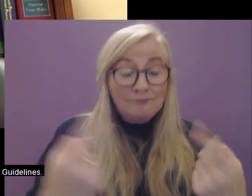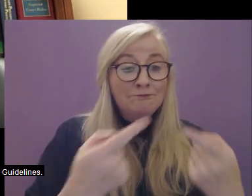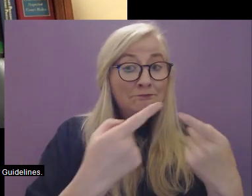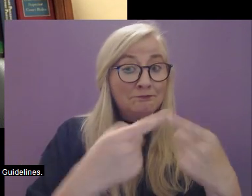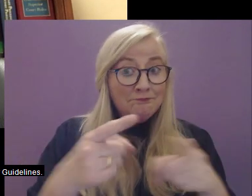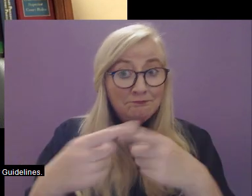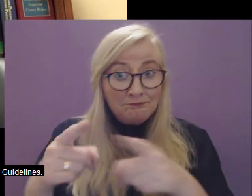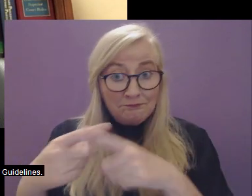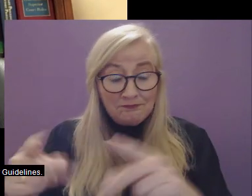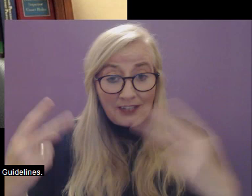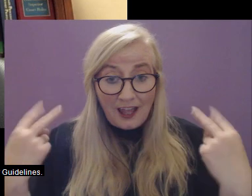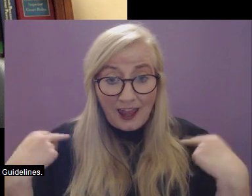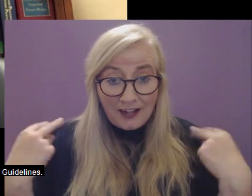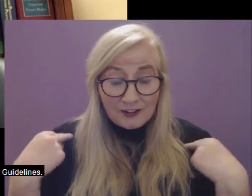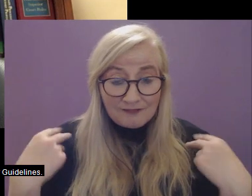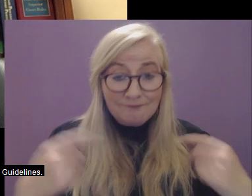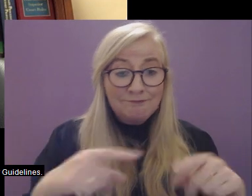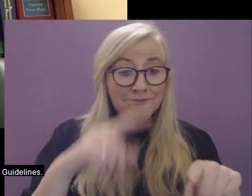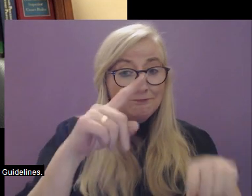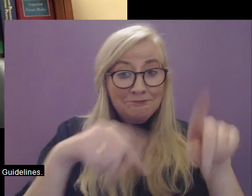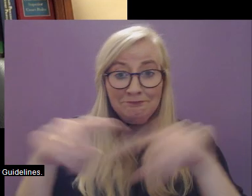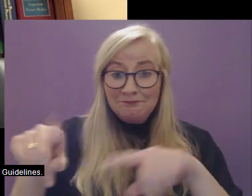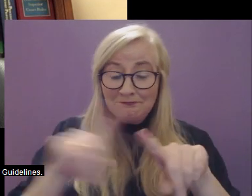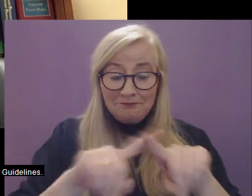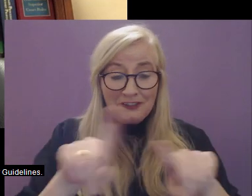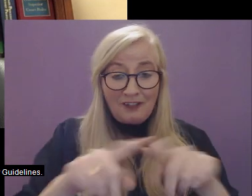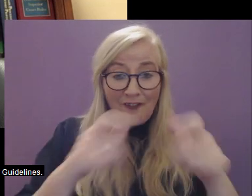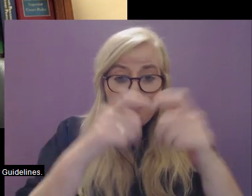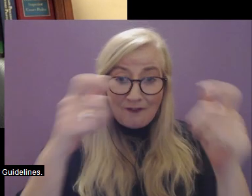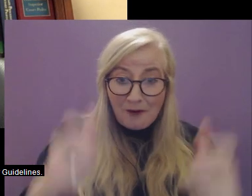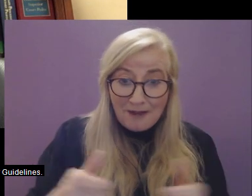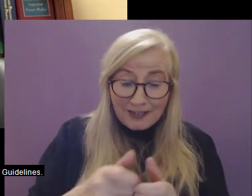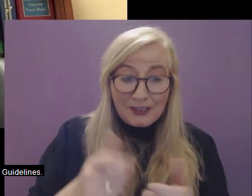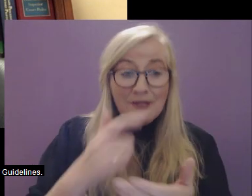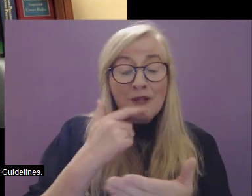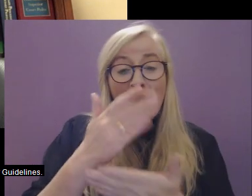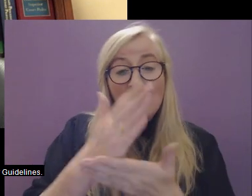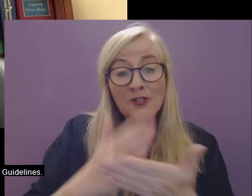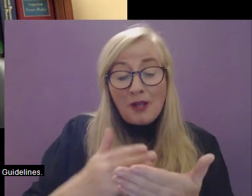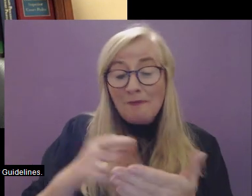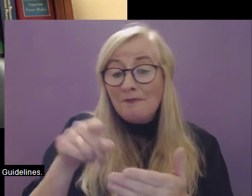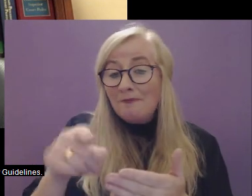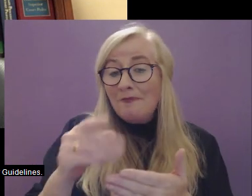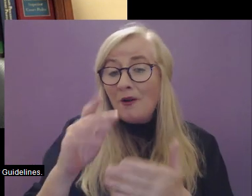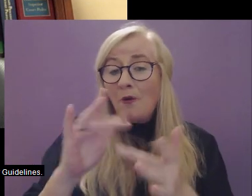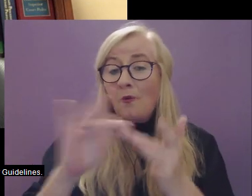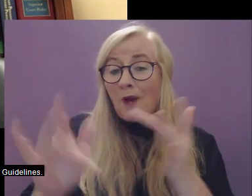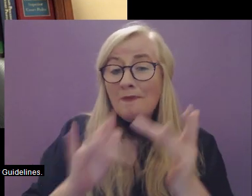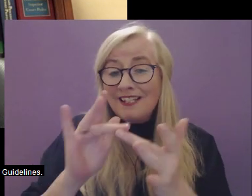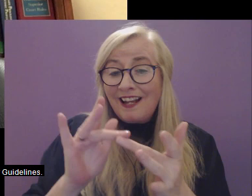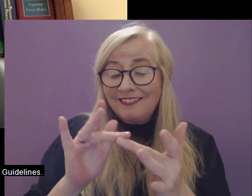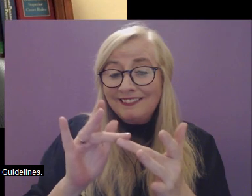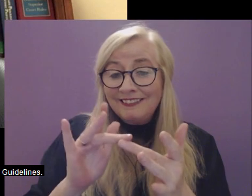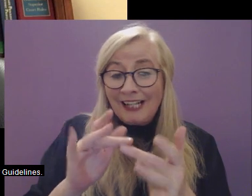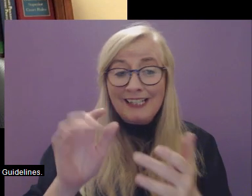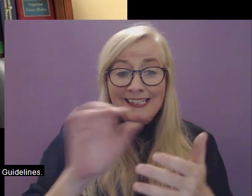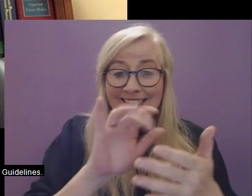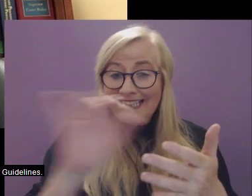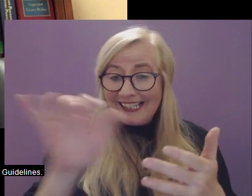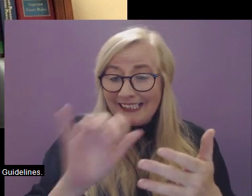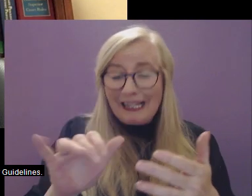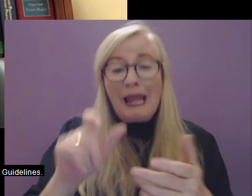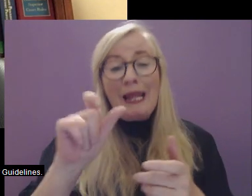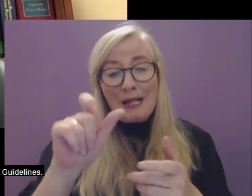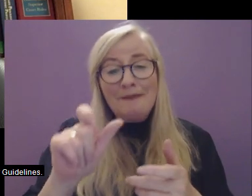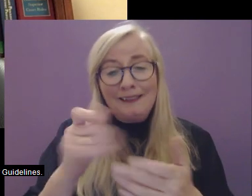variety of languages, and in a variety of formats. In some sections, however, of our website, the text used may be